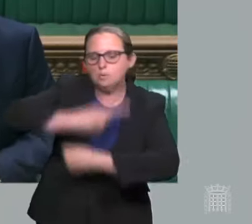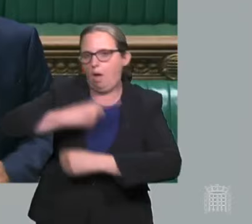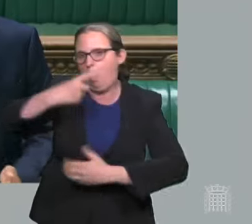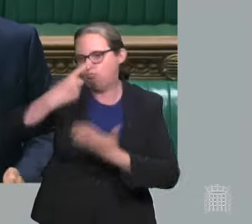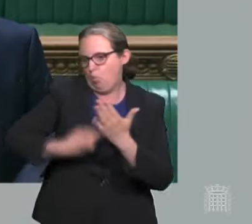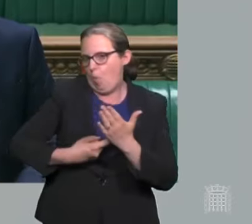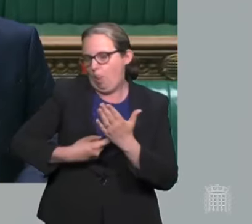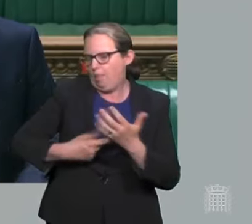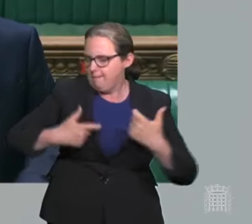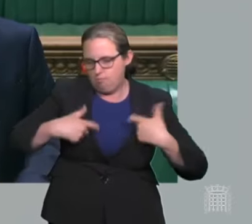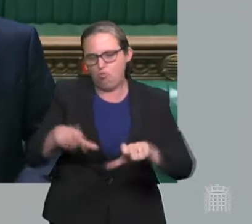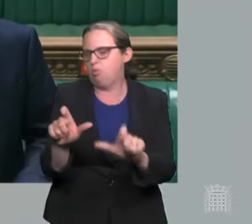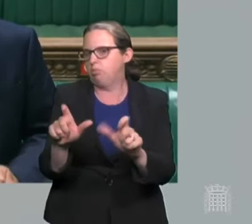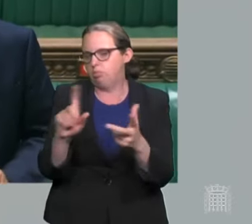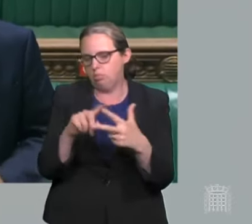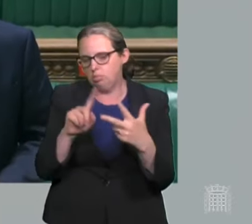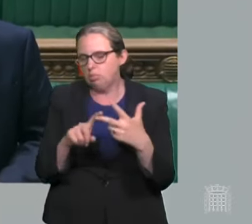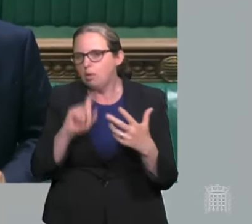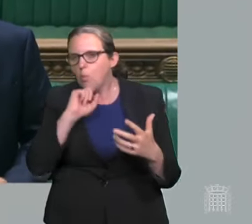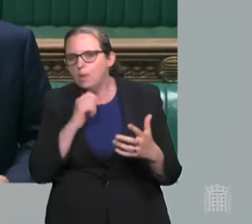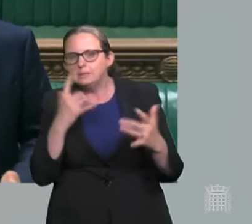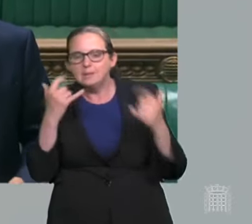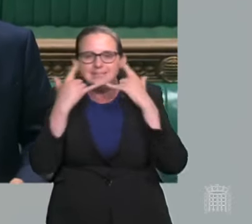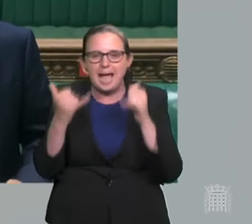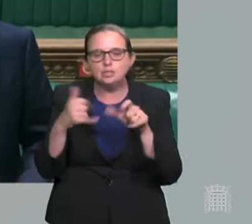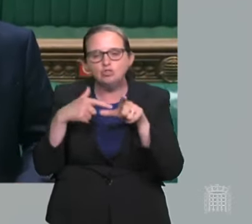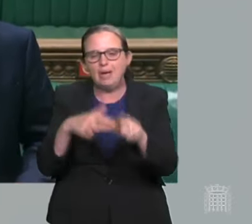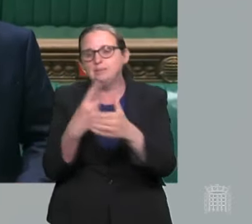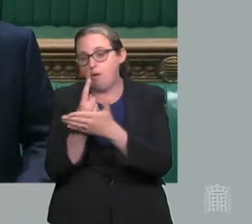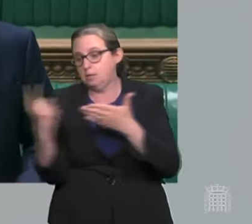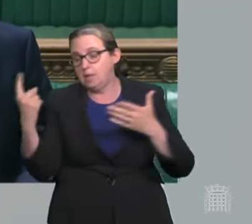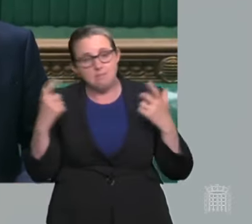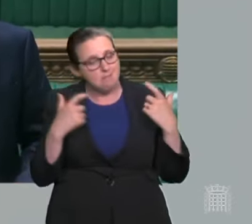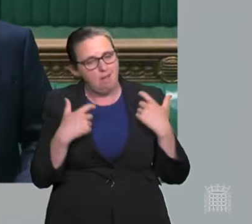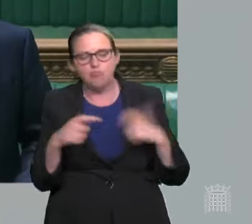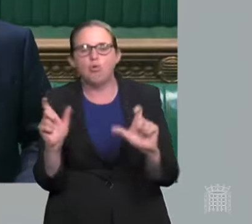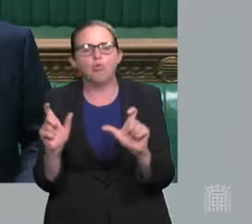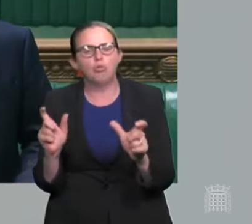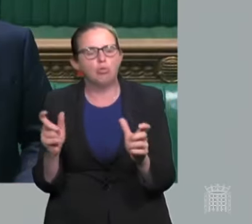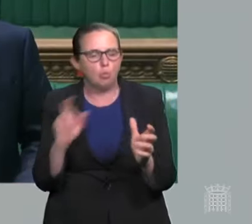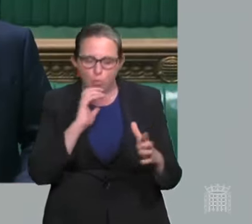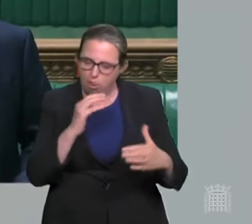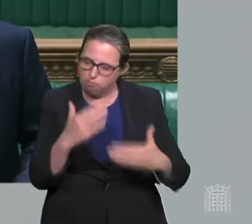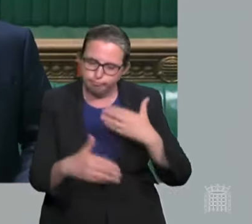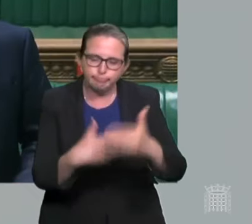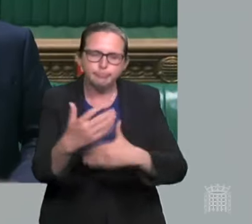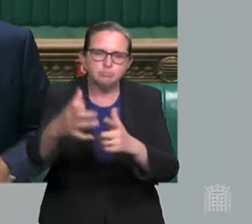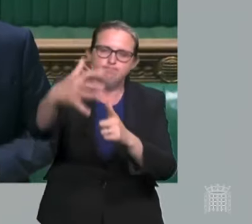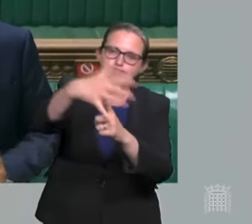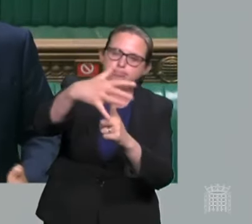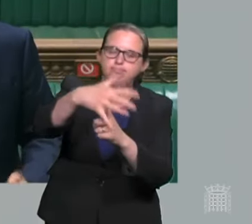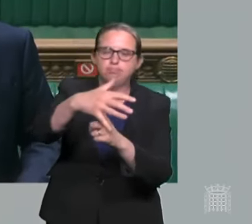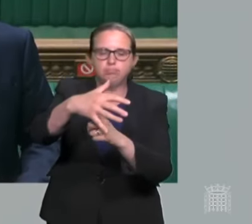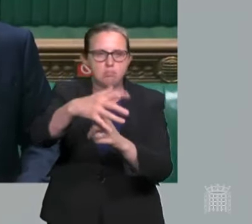We will continue to have some test, trace and isolate procedures in place. And I think these measures